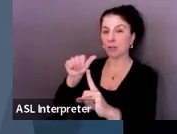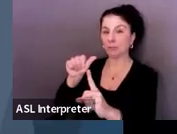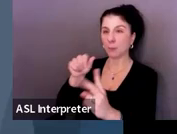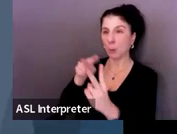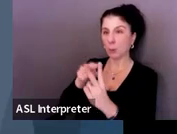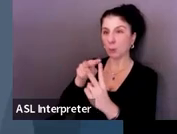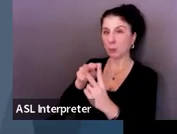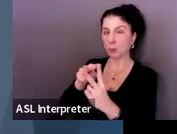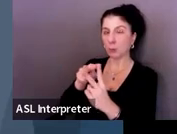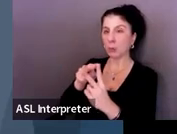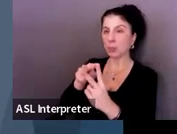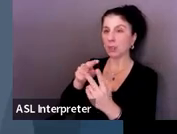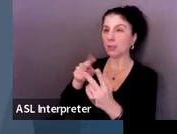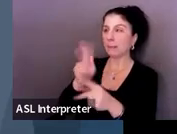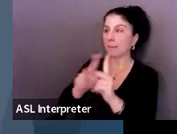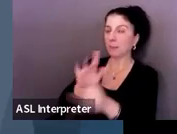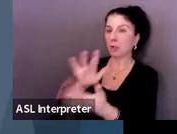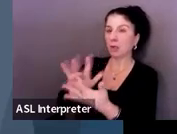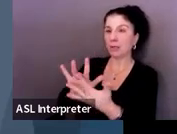contact.